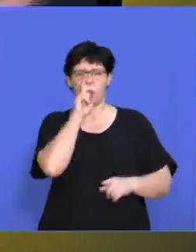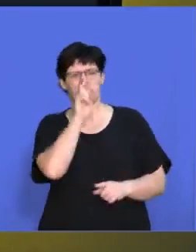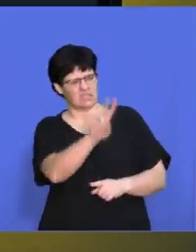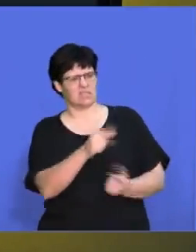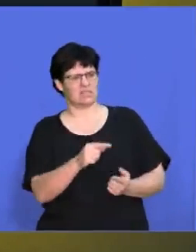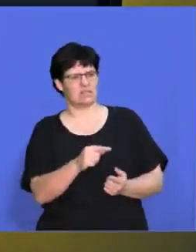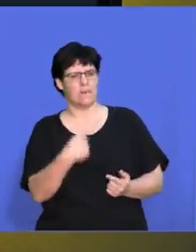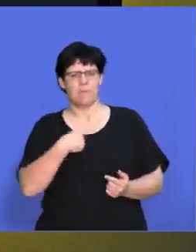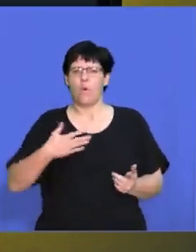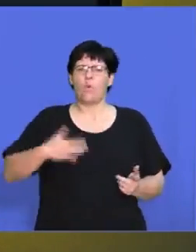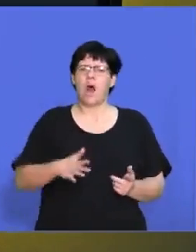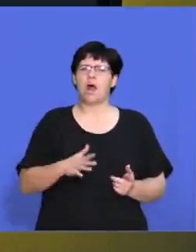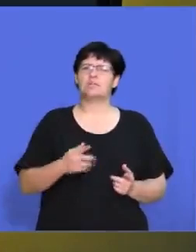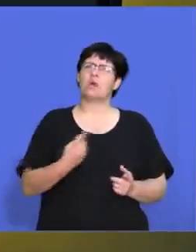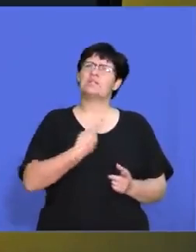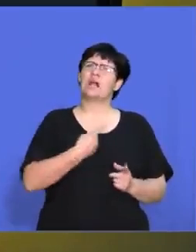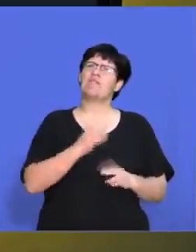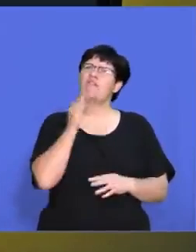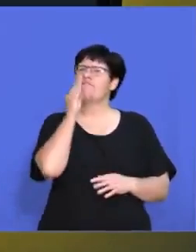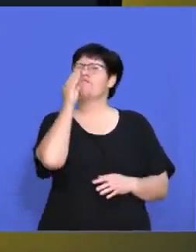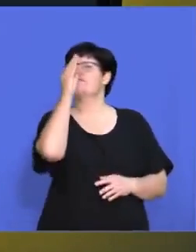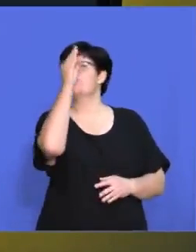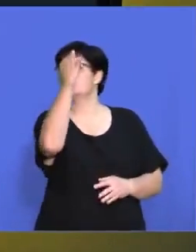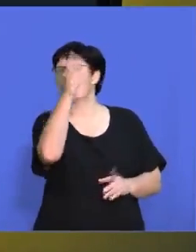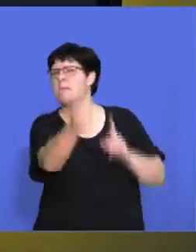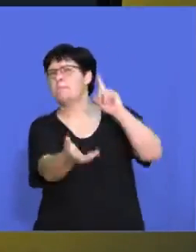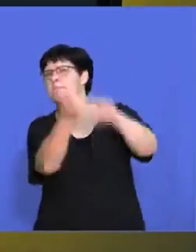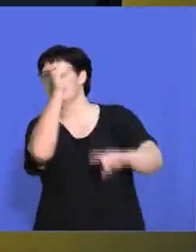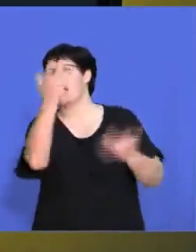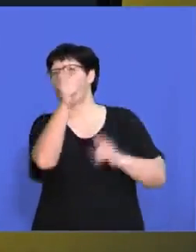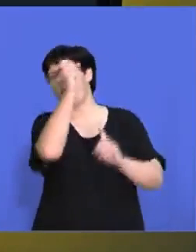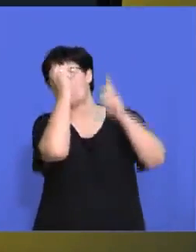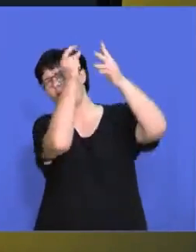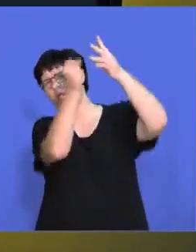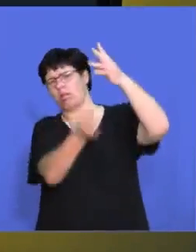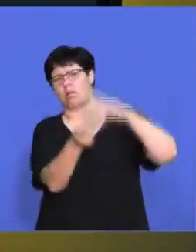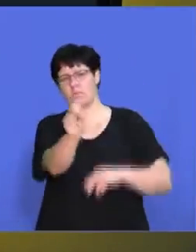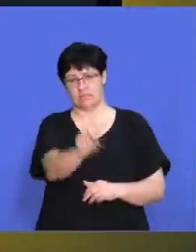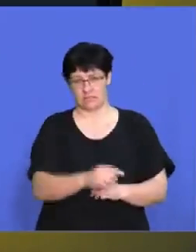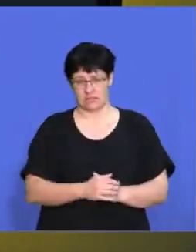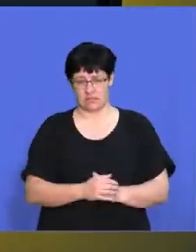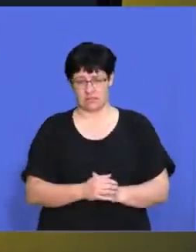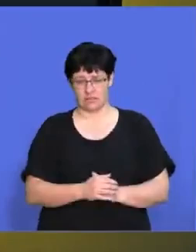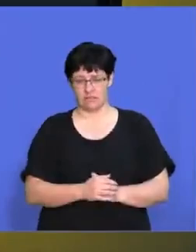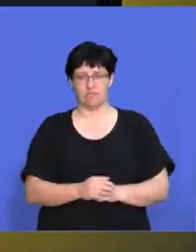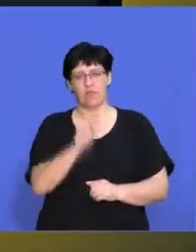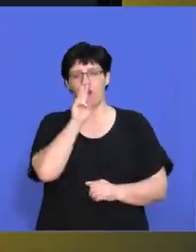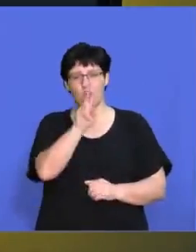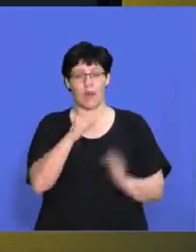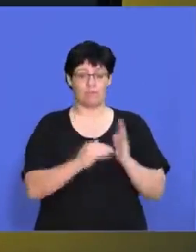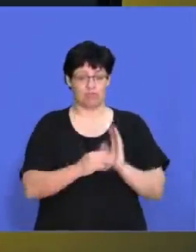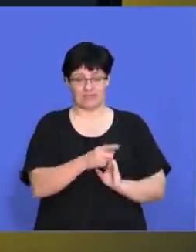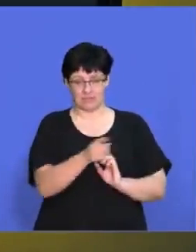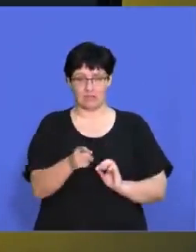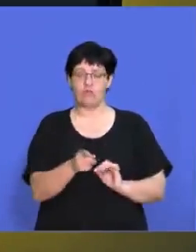do we want to see ourselves? How are we going to get there? What are our goals? So if you look for you matriculants, you should